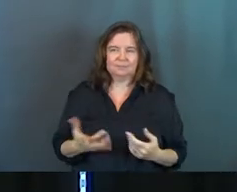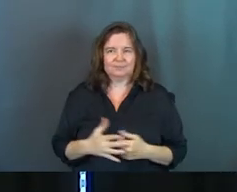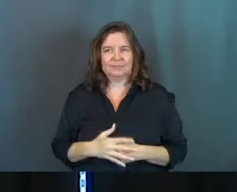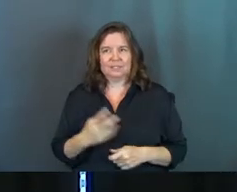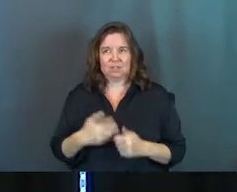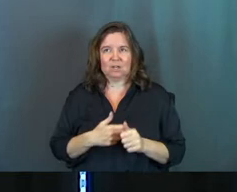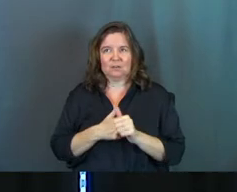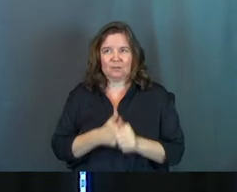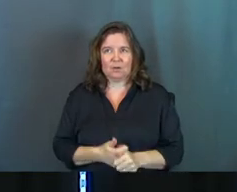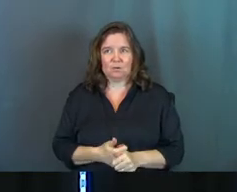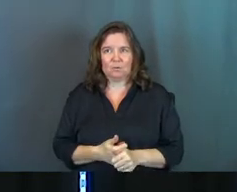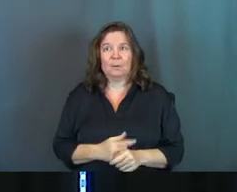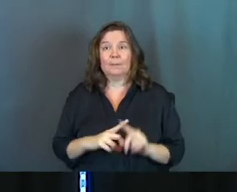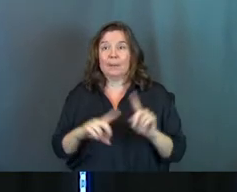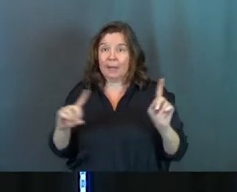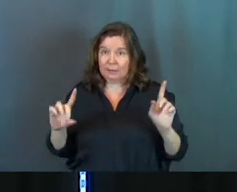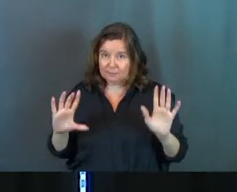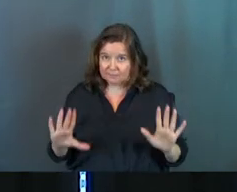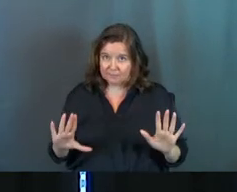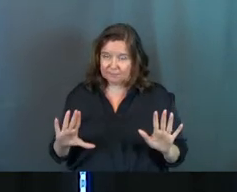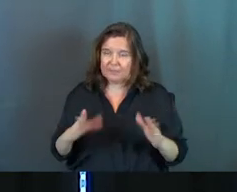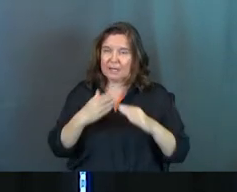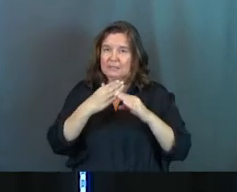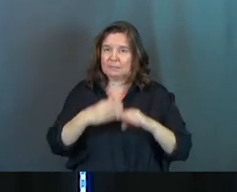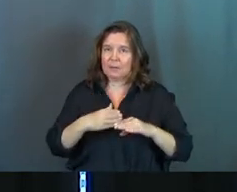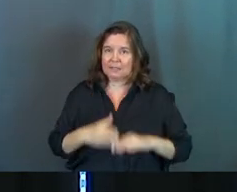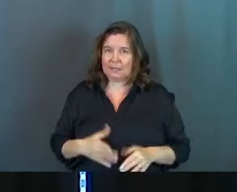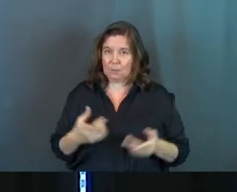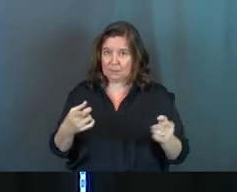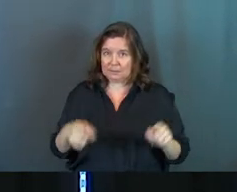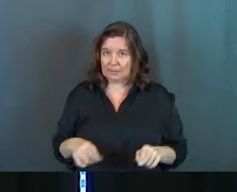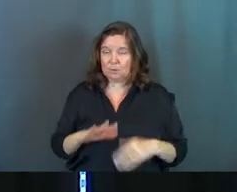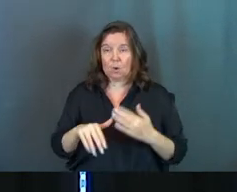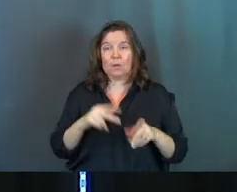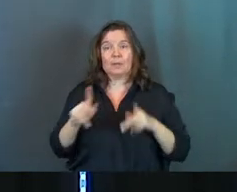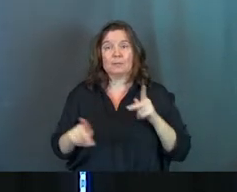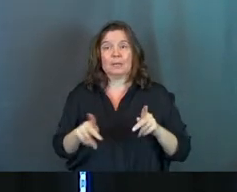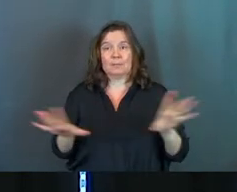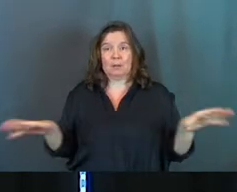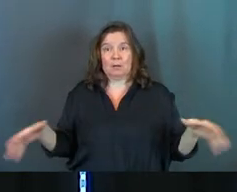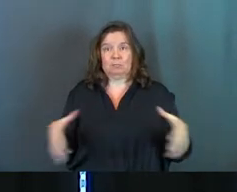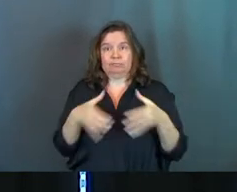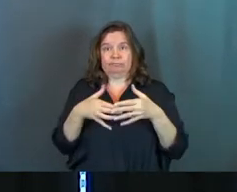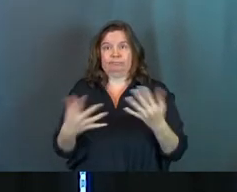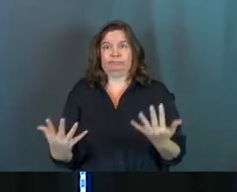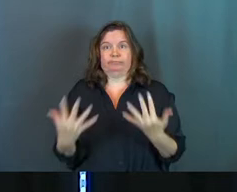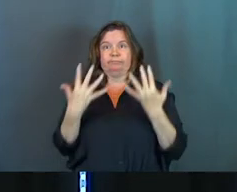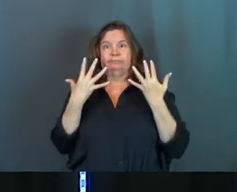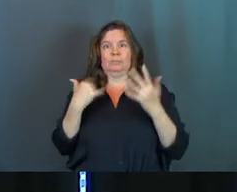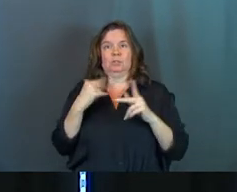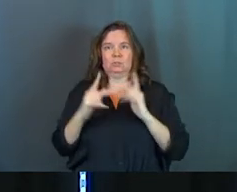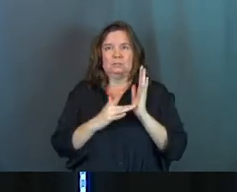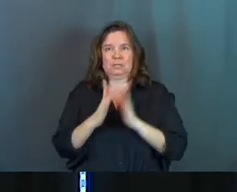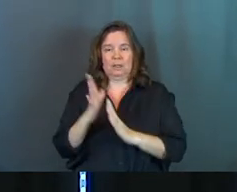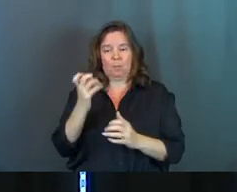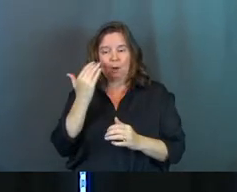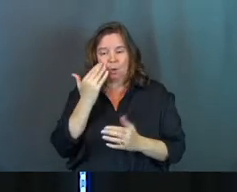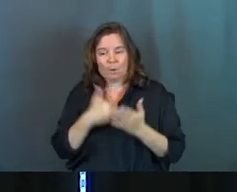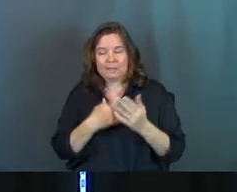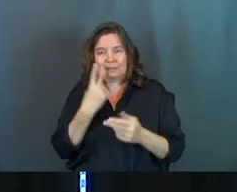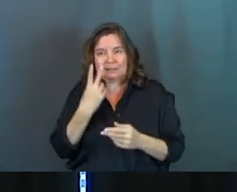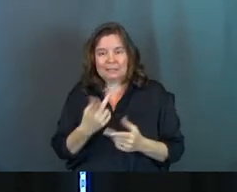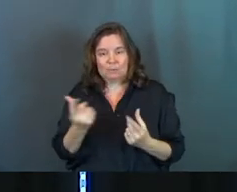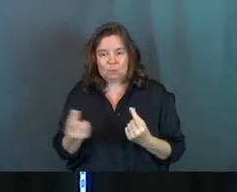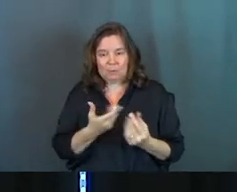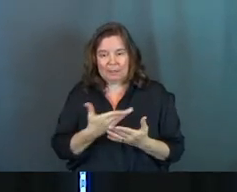They're kind of hard to follow and keep track with, but let's break down what's happening here. So you've got all these people around Jesus, right? And they've come to hear what he's got to say. They've come to